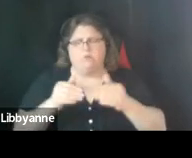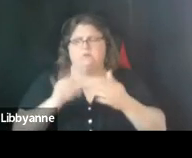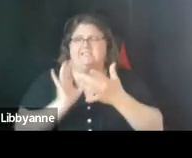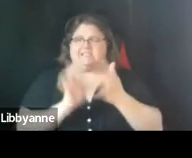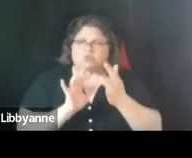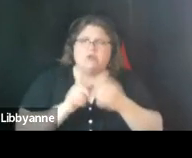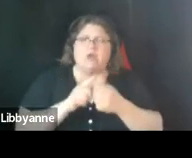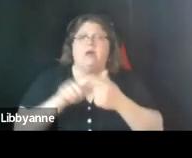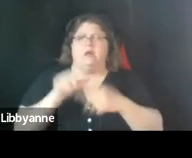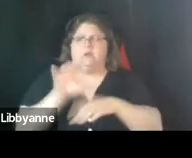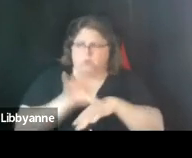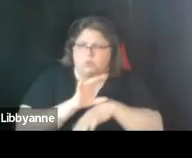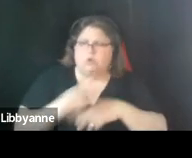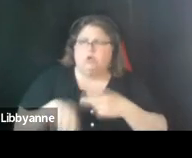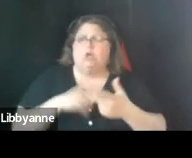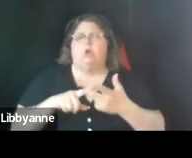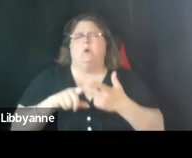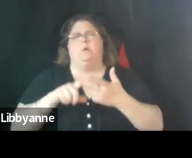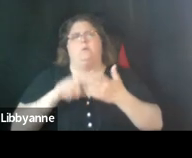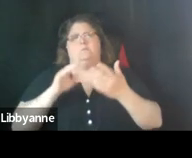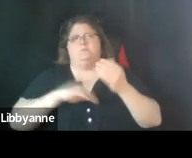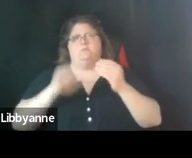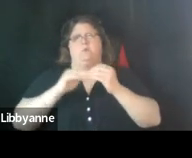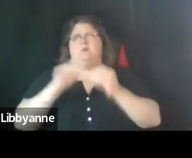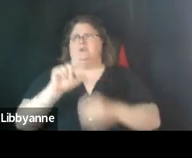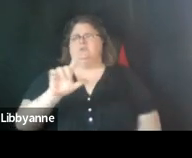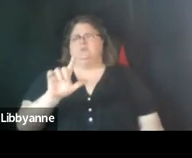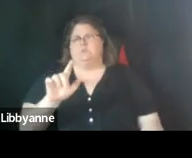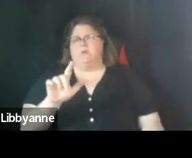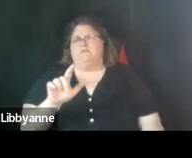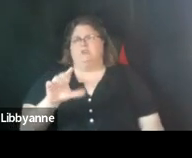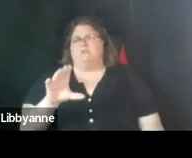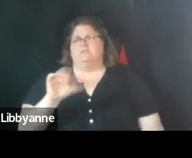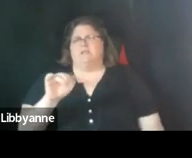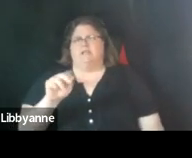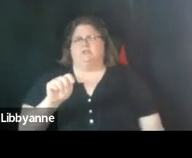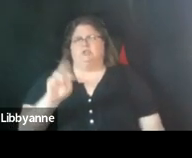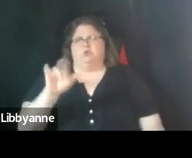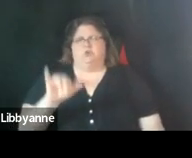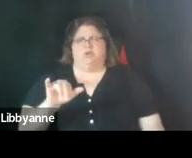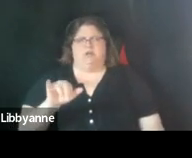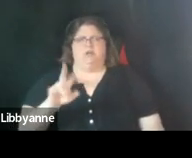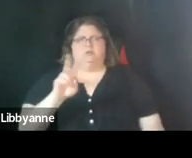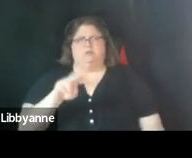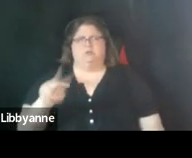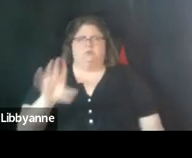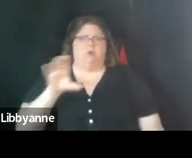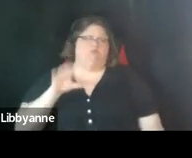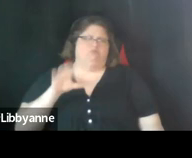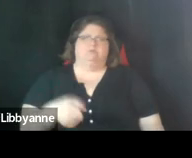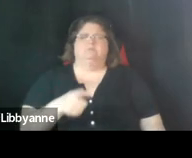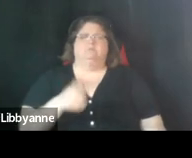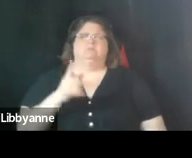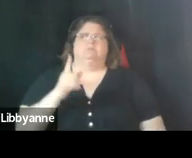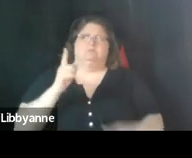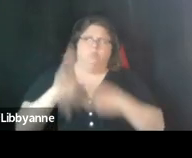empowering the district to move towards a 21st century uh global economy um so that's